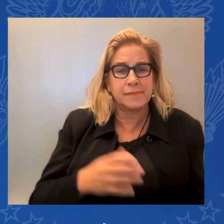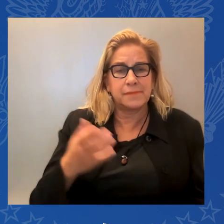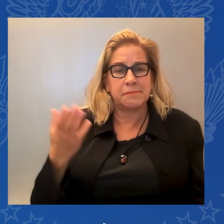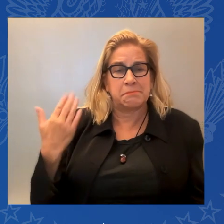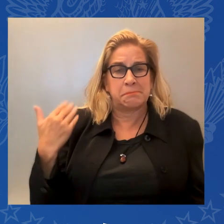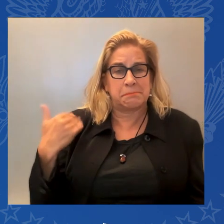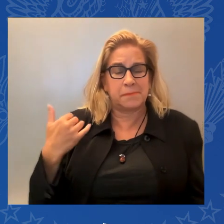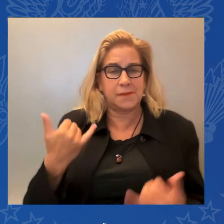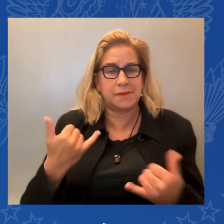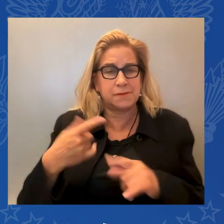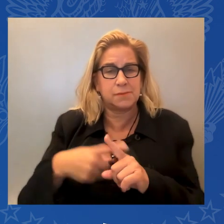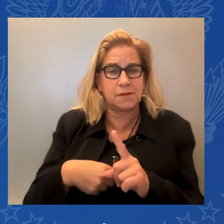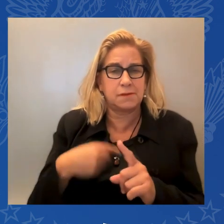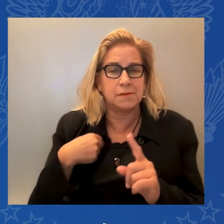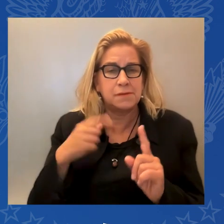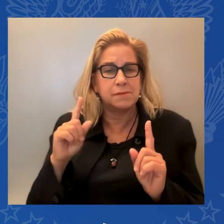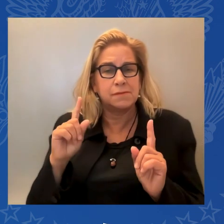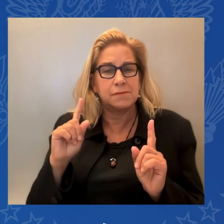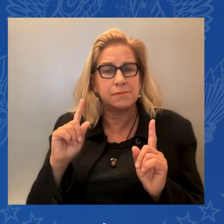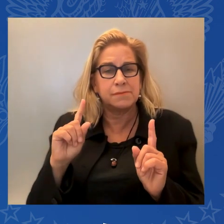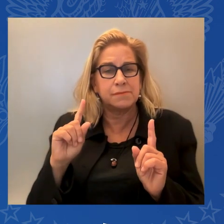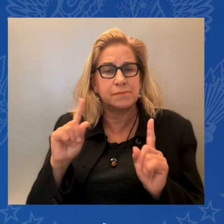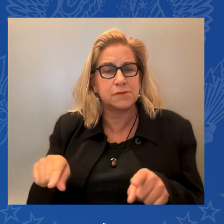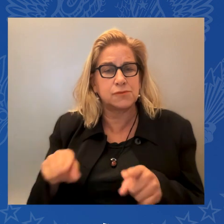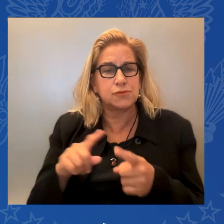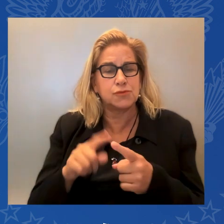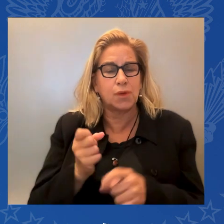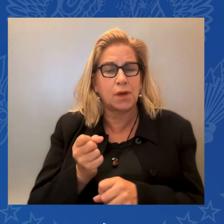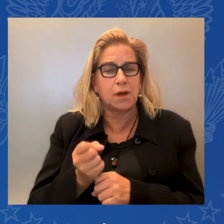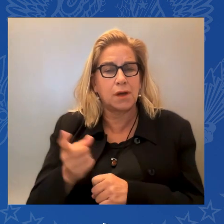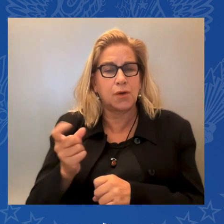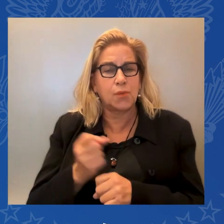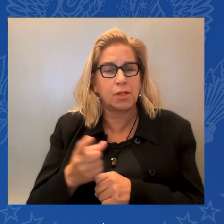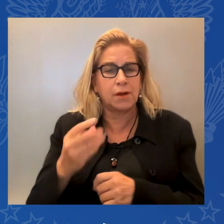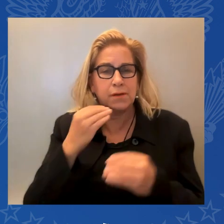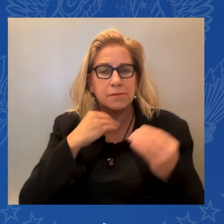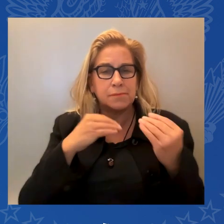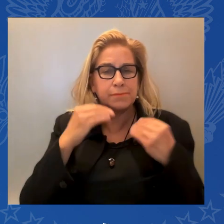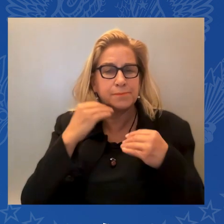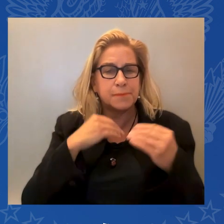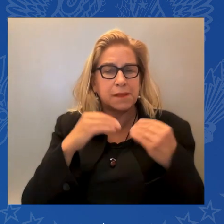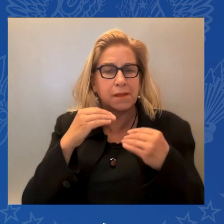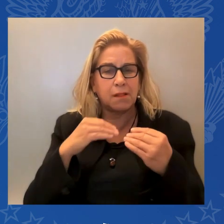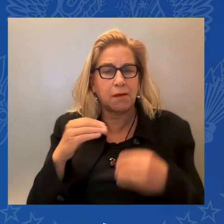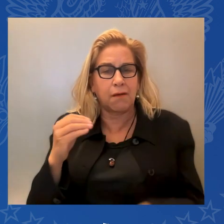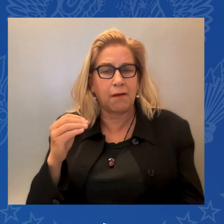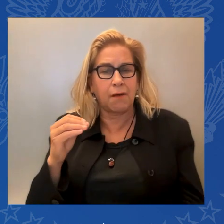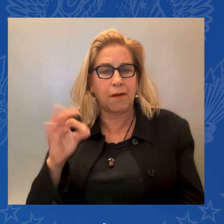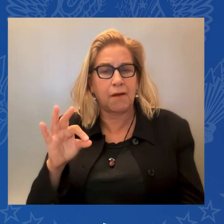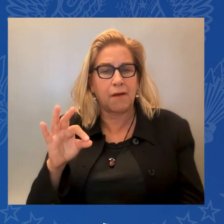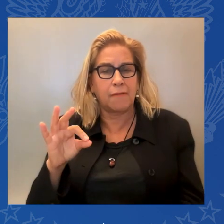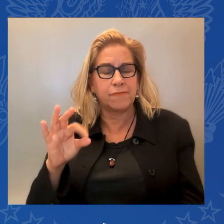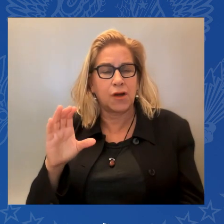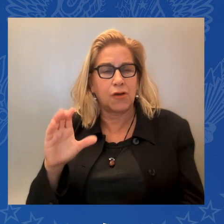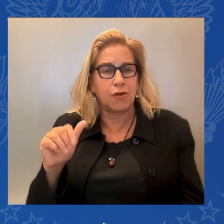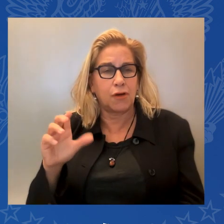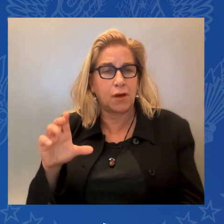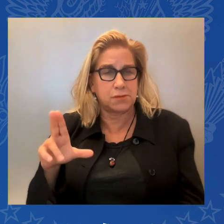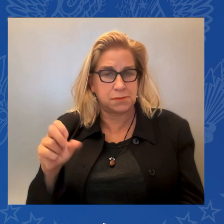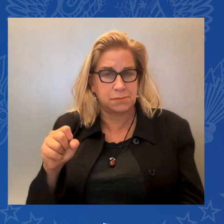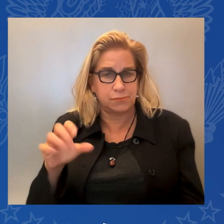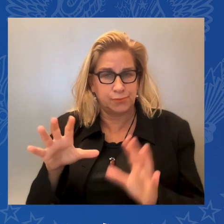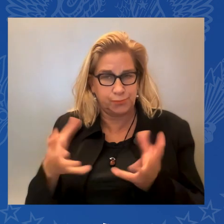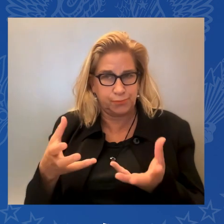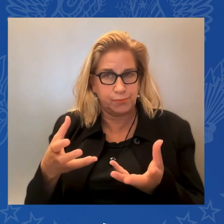along with so many of you here today. And it was a powerful night celebrating pride and possibilities, heritage and history.